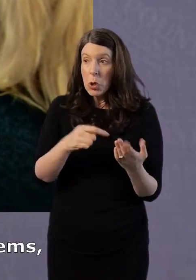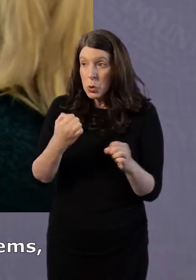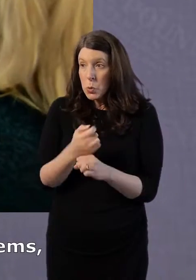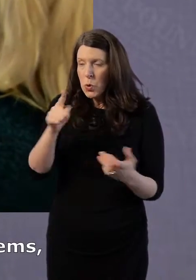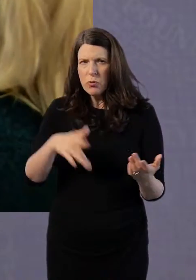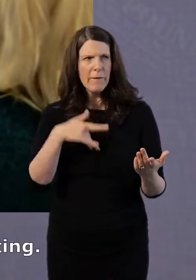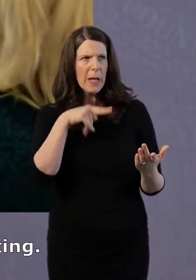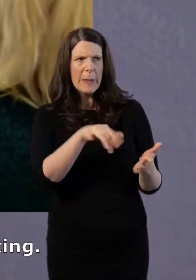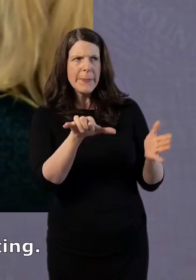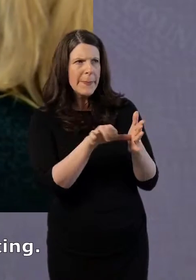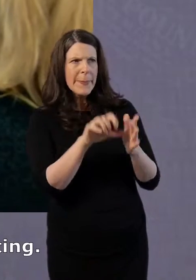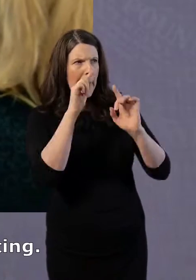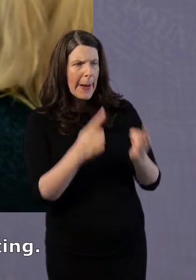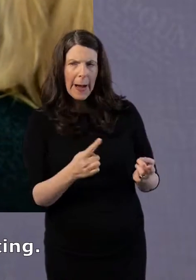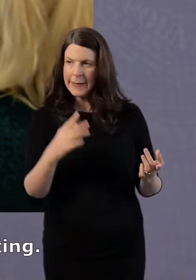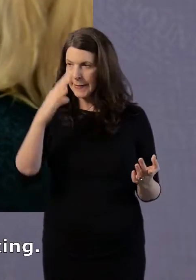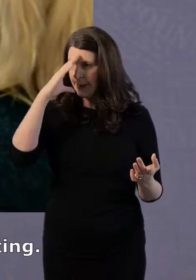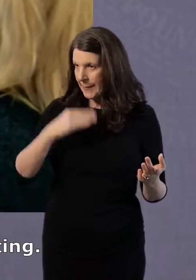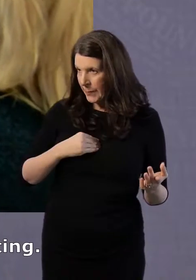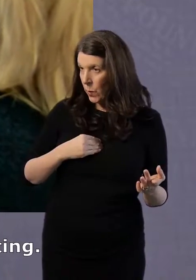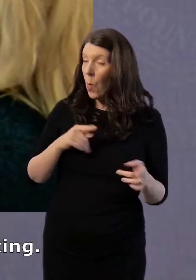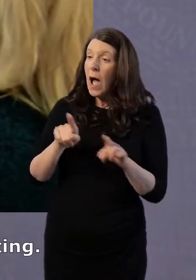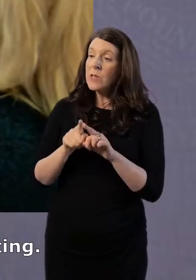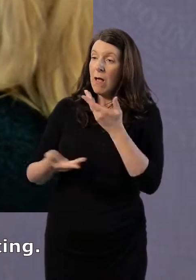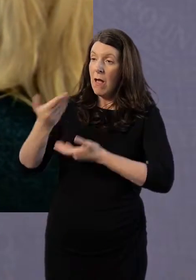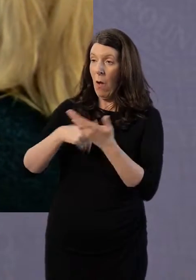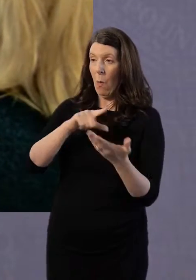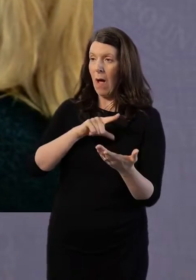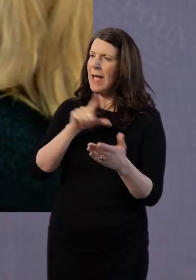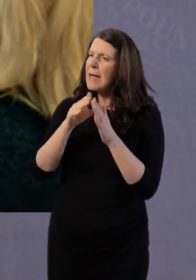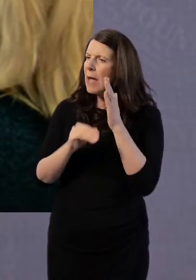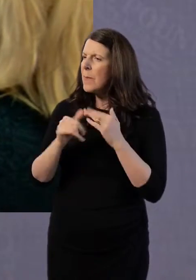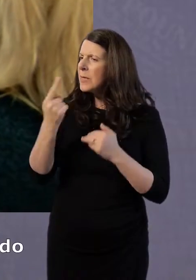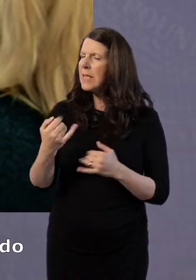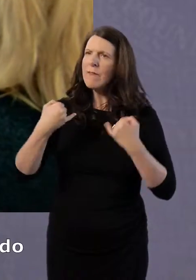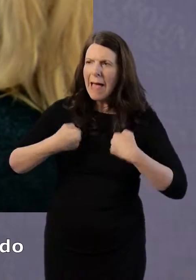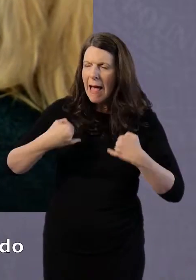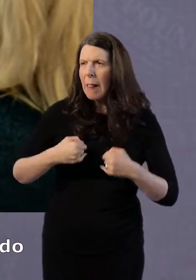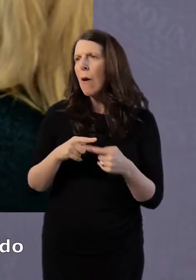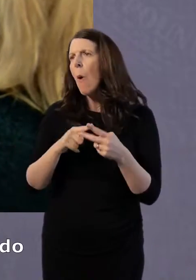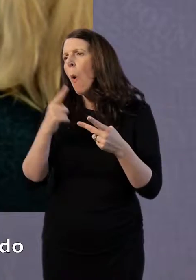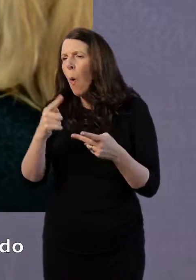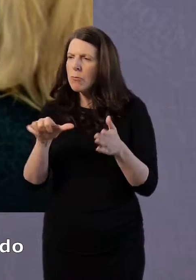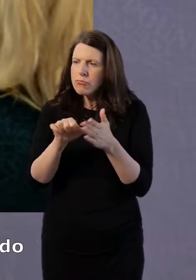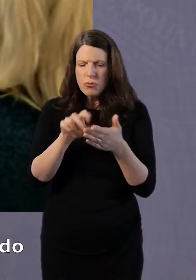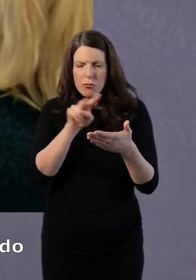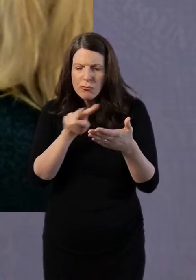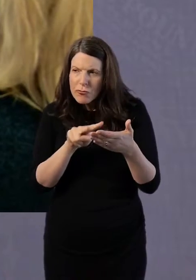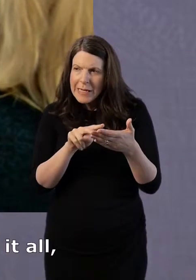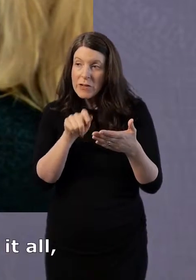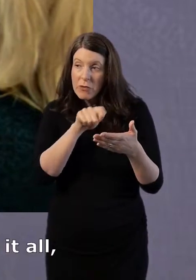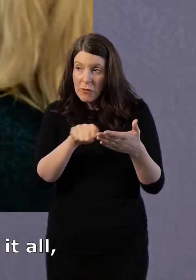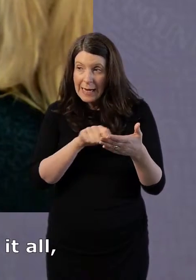why you would have problems, such as ill health or difficulty in reading and writing. Once we've agreed what's reasonable for you to do